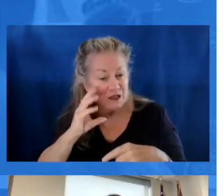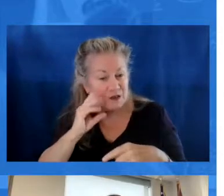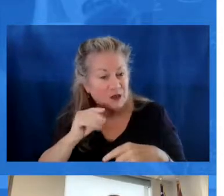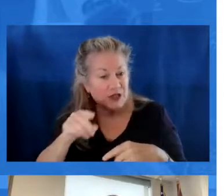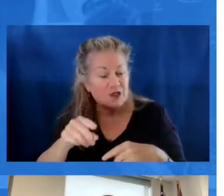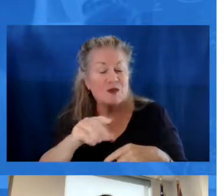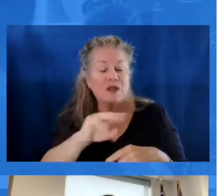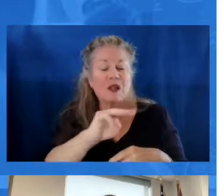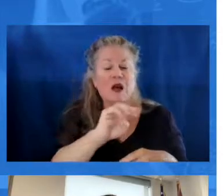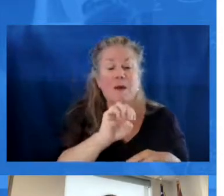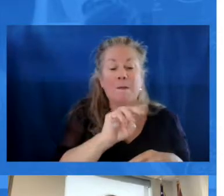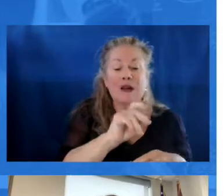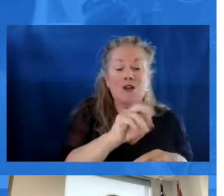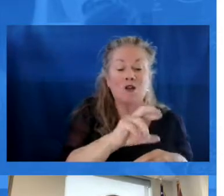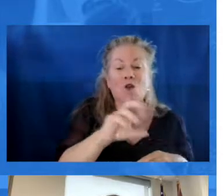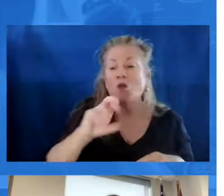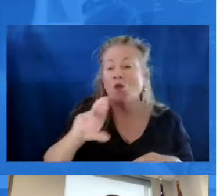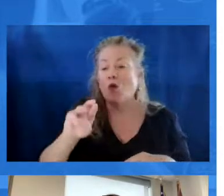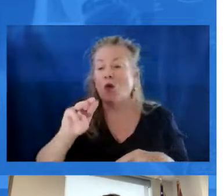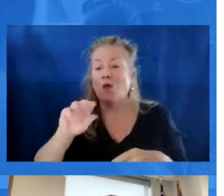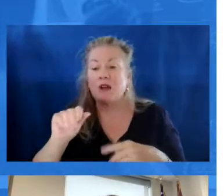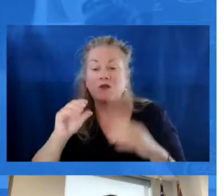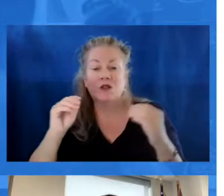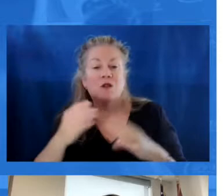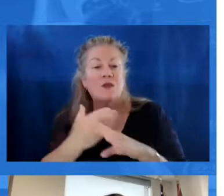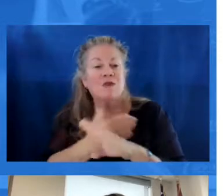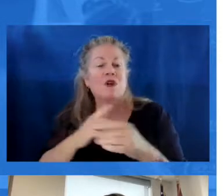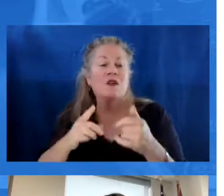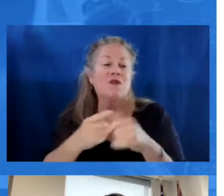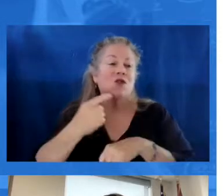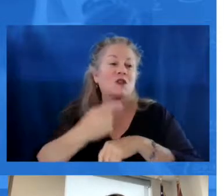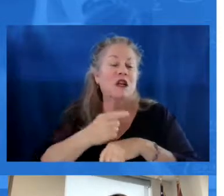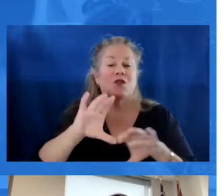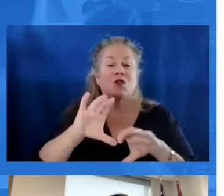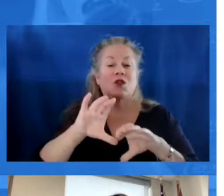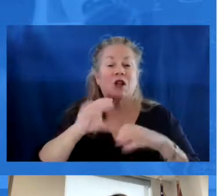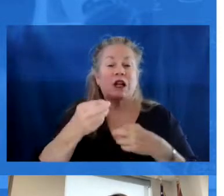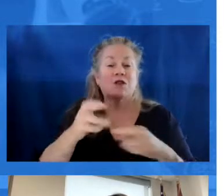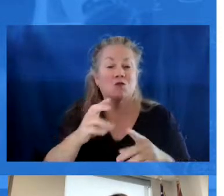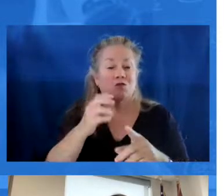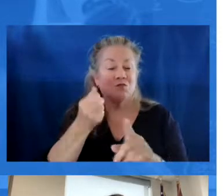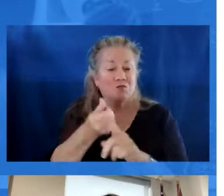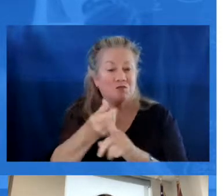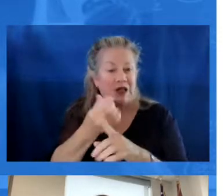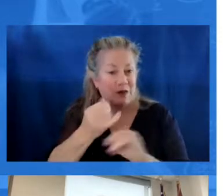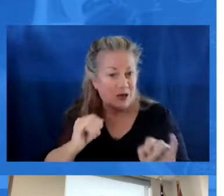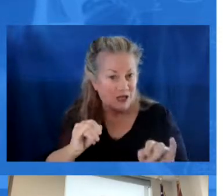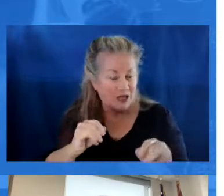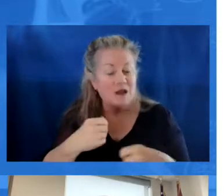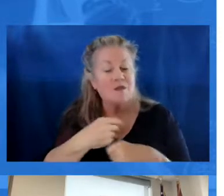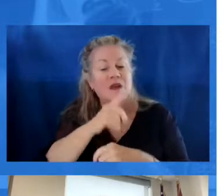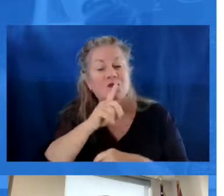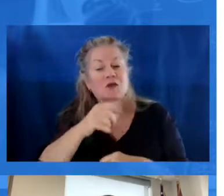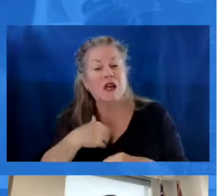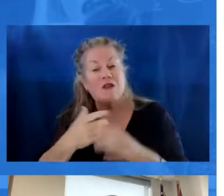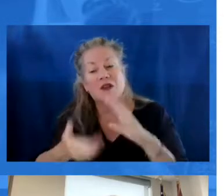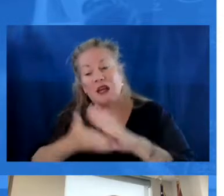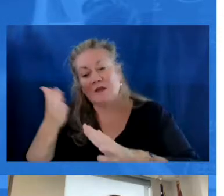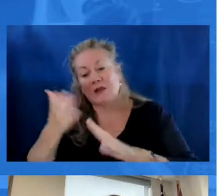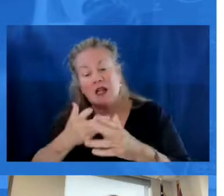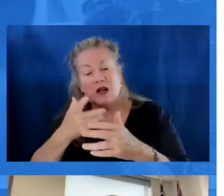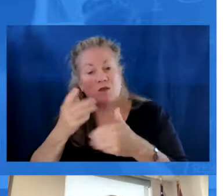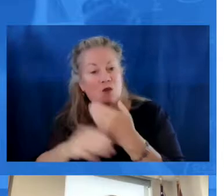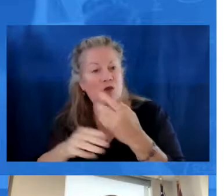experience under a mentor or master teacher before that first day of having a classroom of their own. It also ensures that they have an